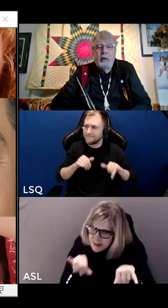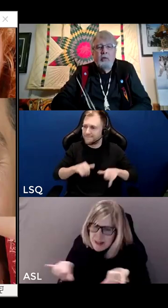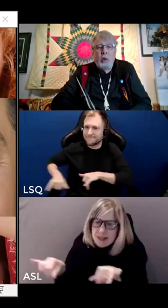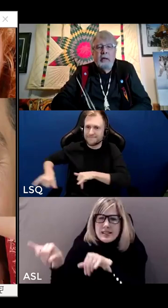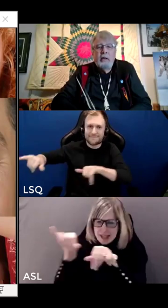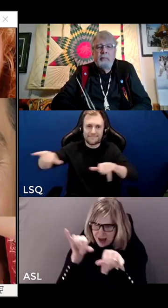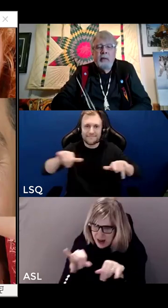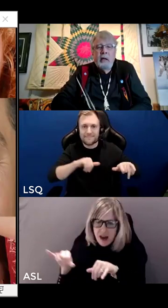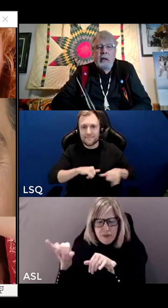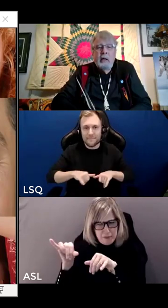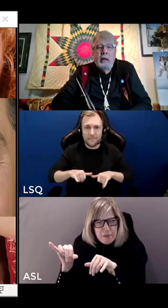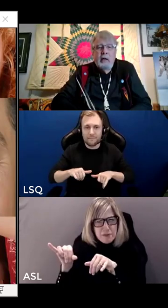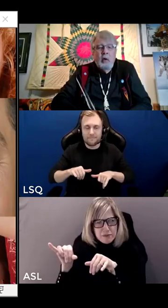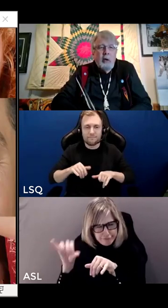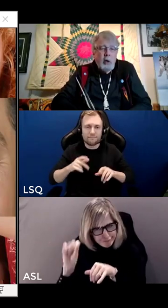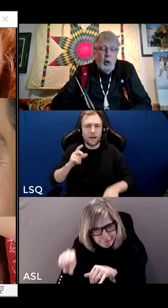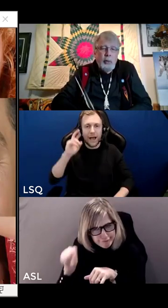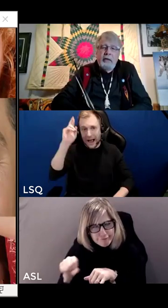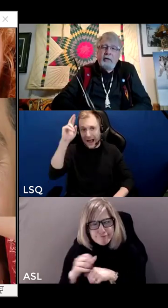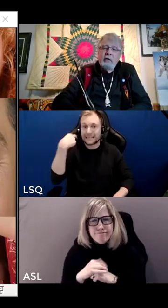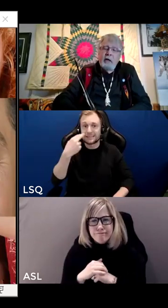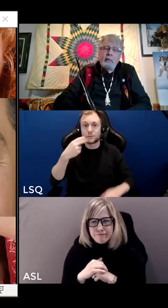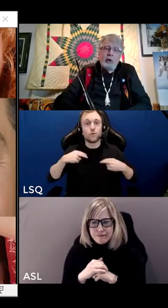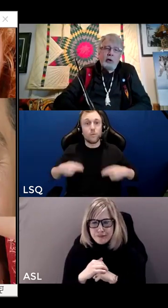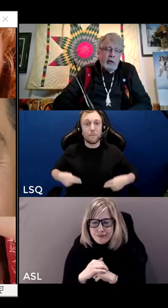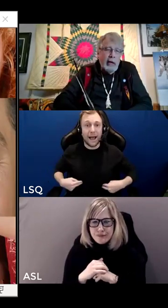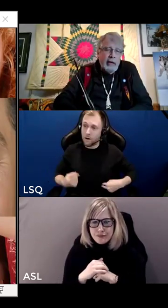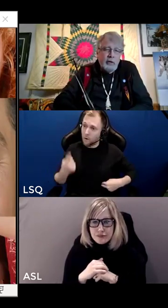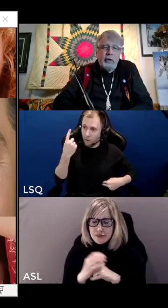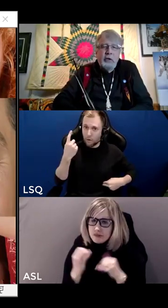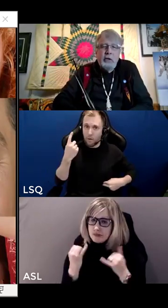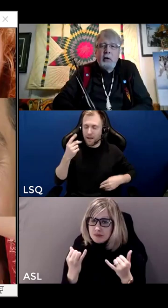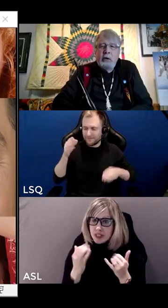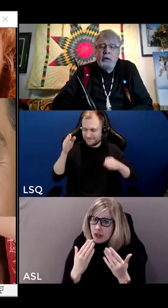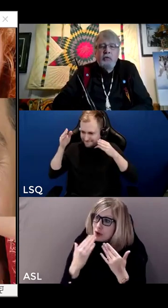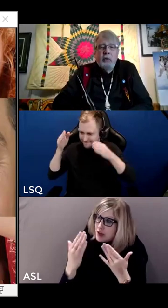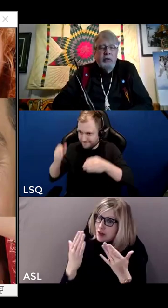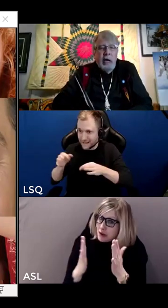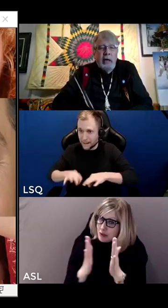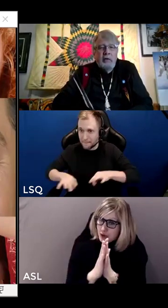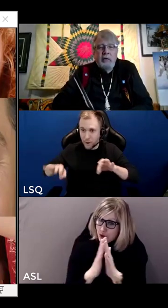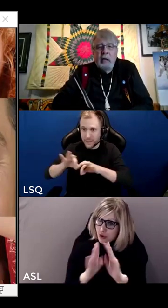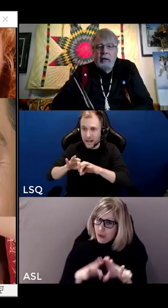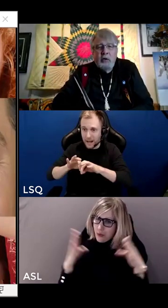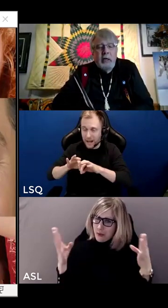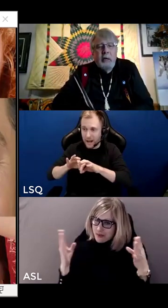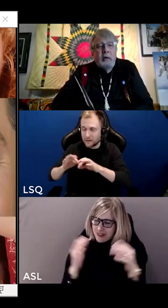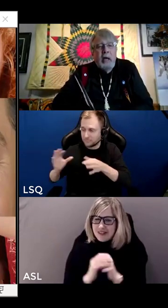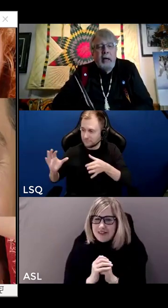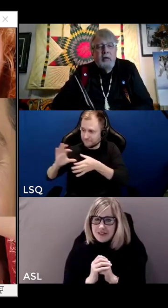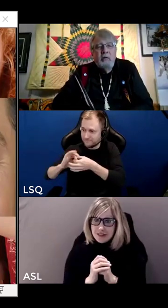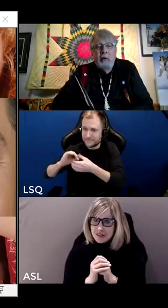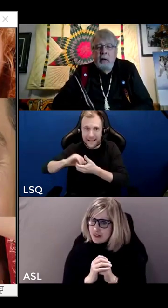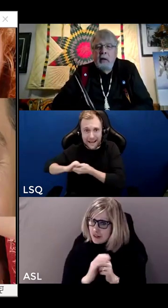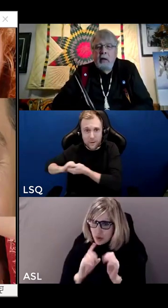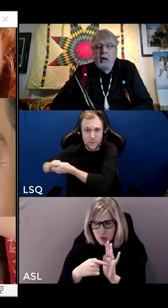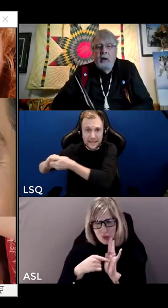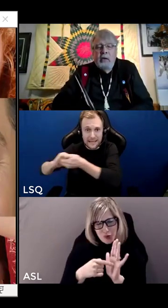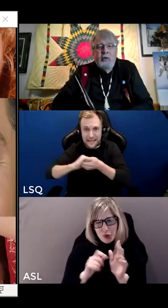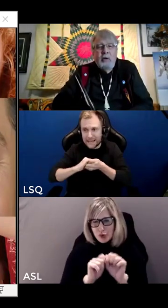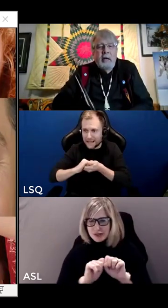us together as one. So I'm going to open this and I'm going to actually share with you some slides that actually enhance